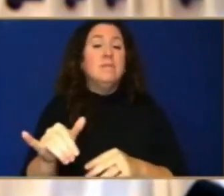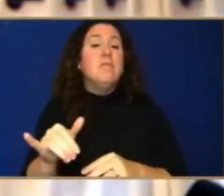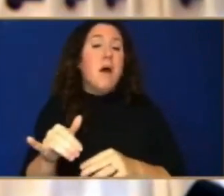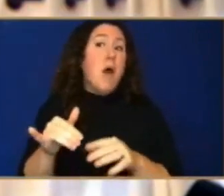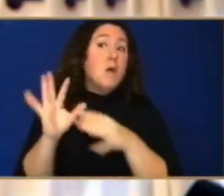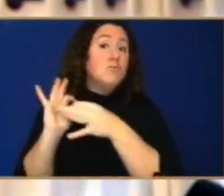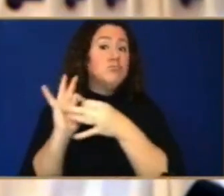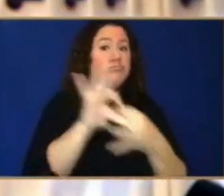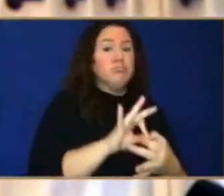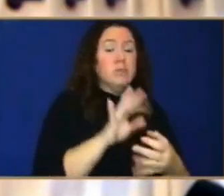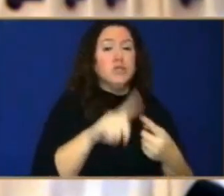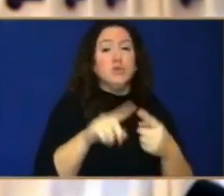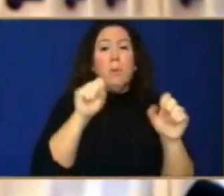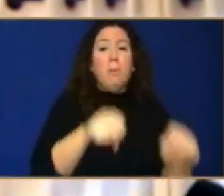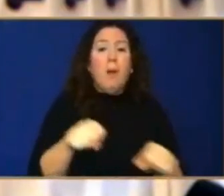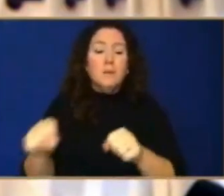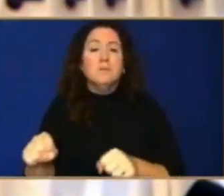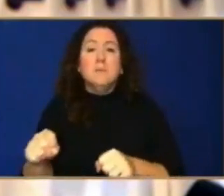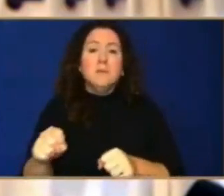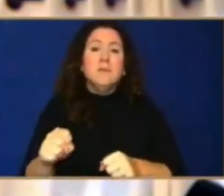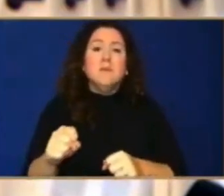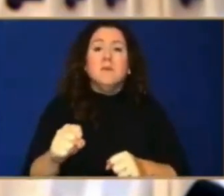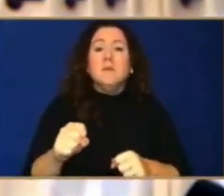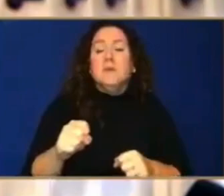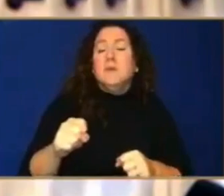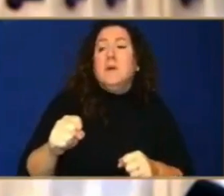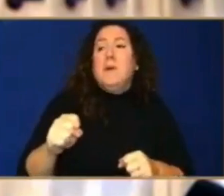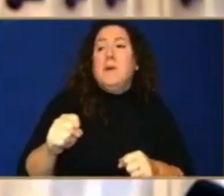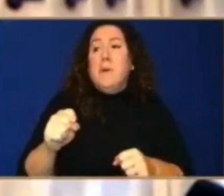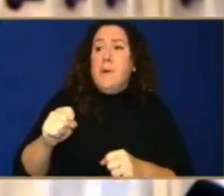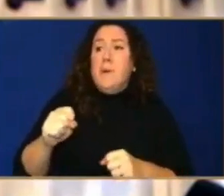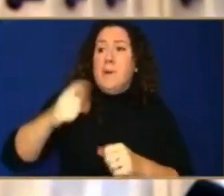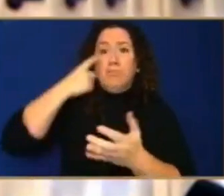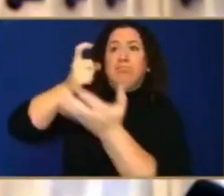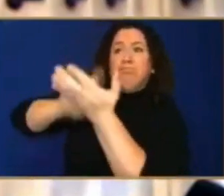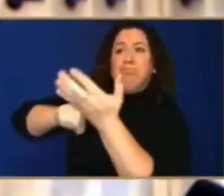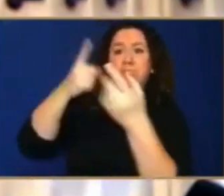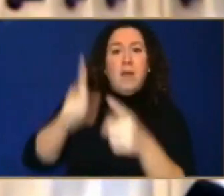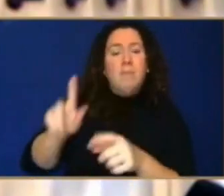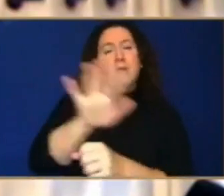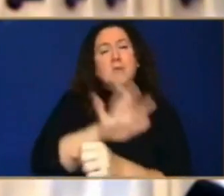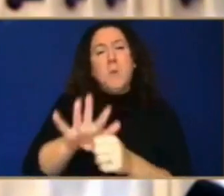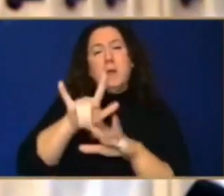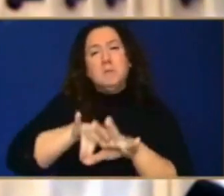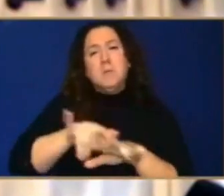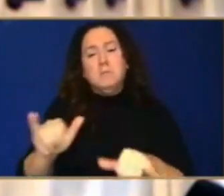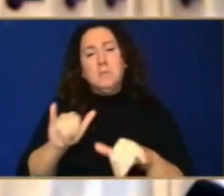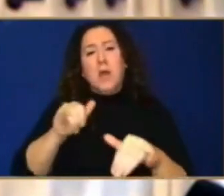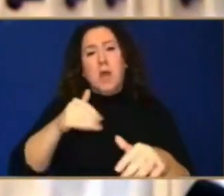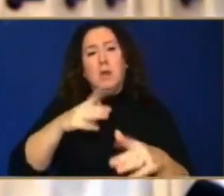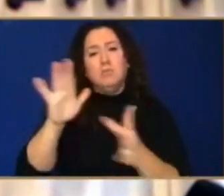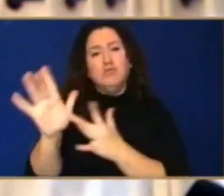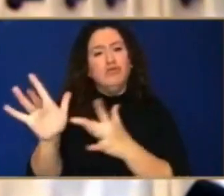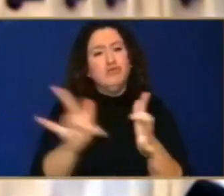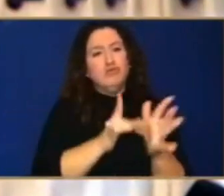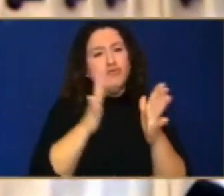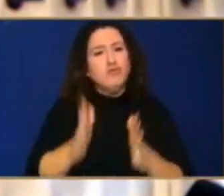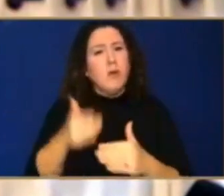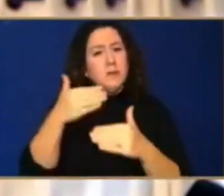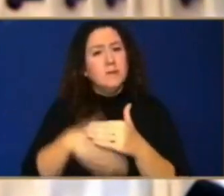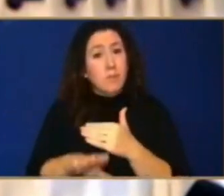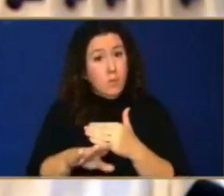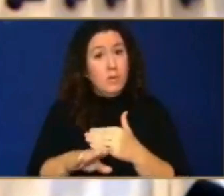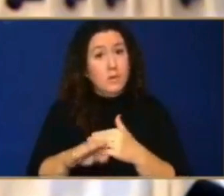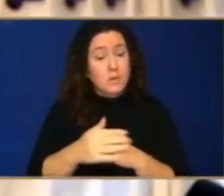several years BC, near the birth of Christ. And the it is it